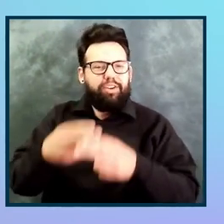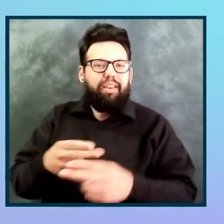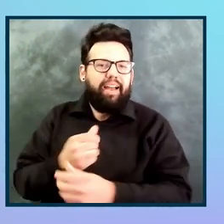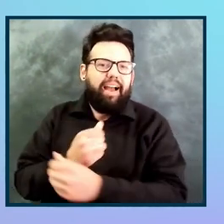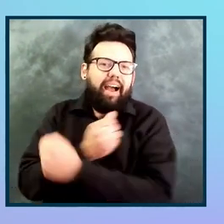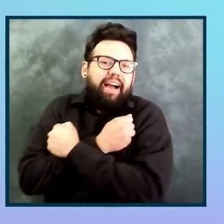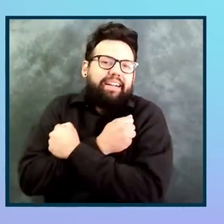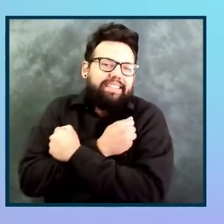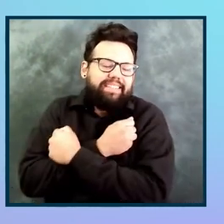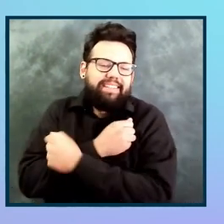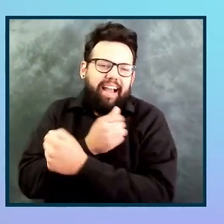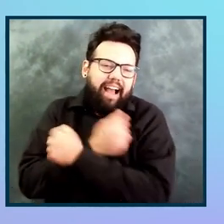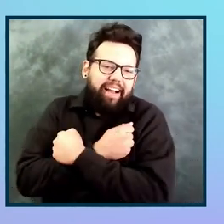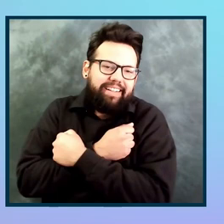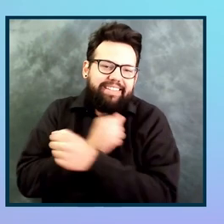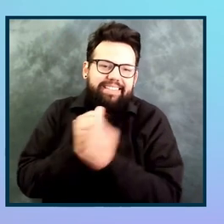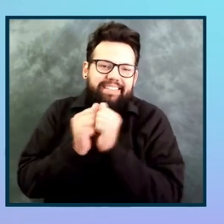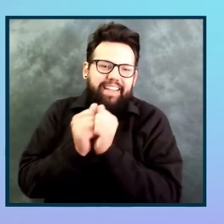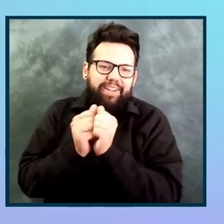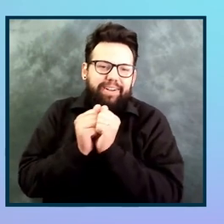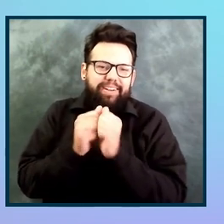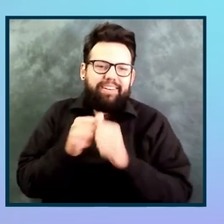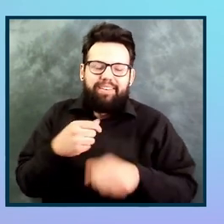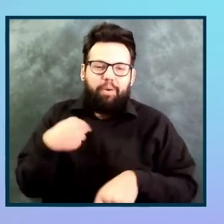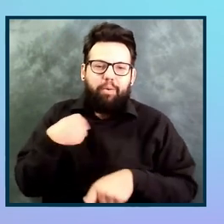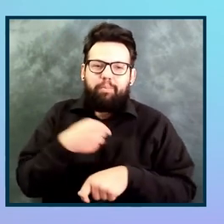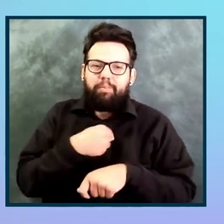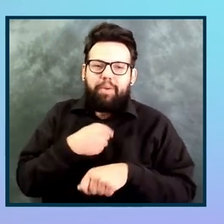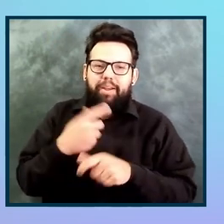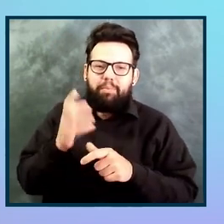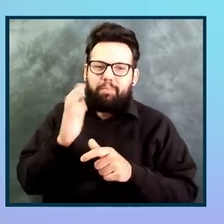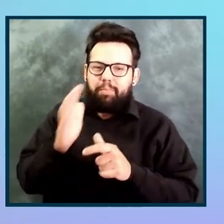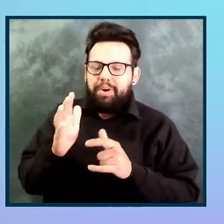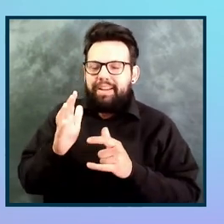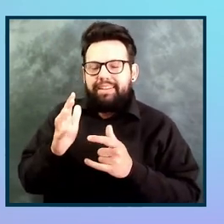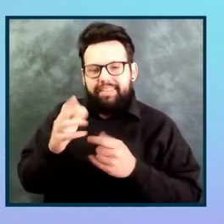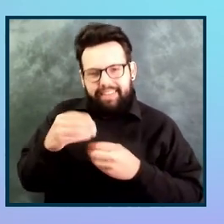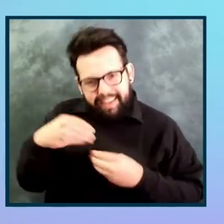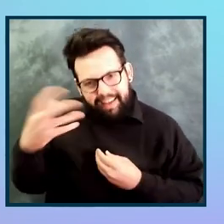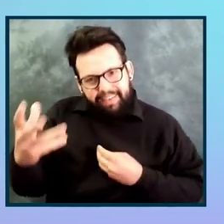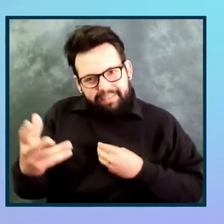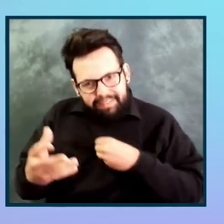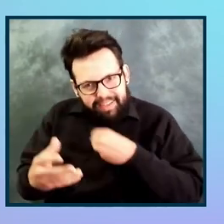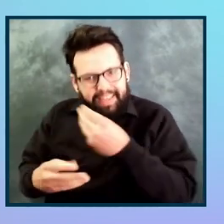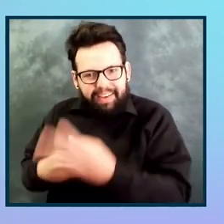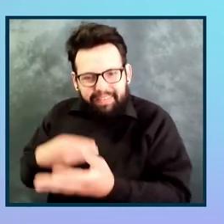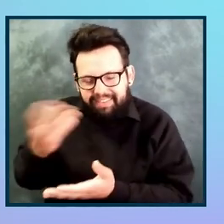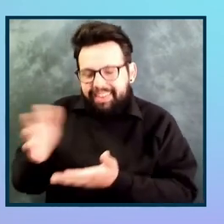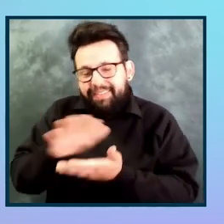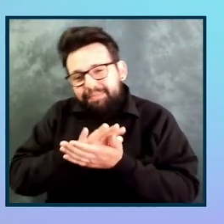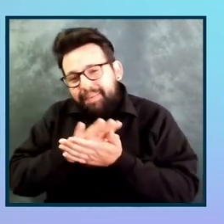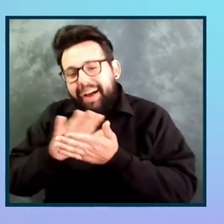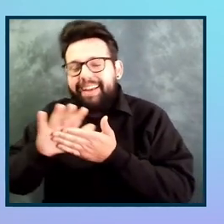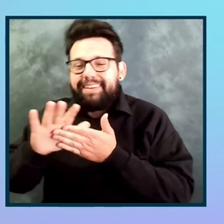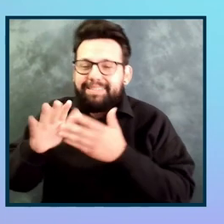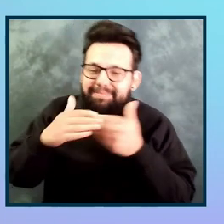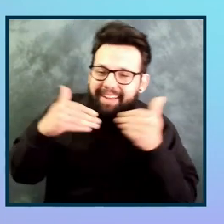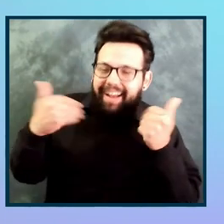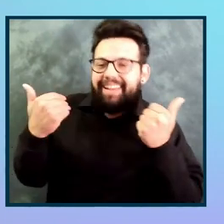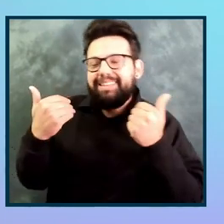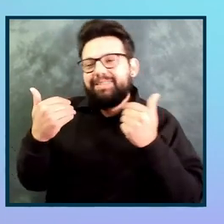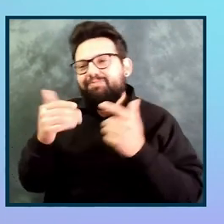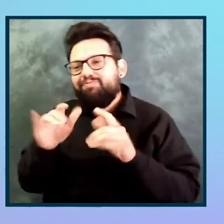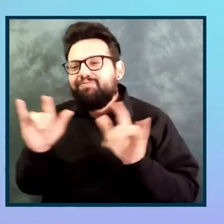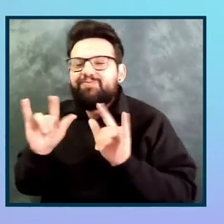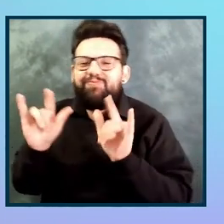with kindness and compassion to where they had no choice but to want to partner with us. And I don't know if that's really a recommendation